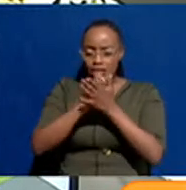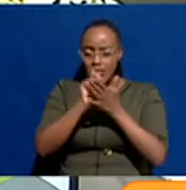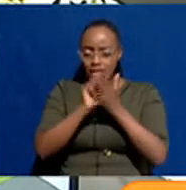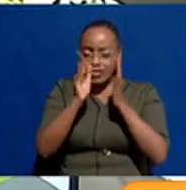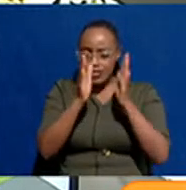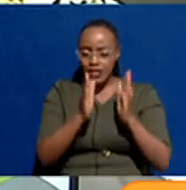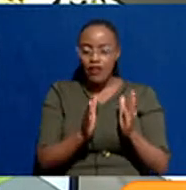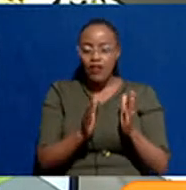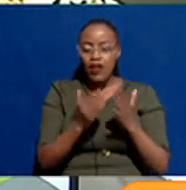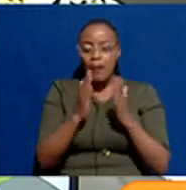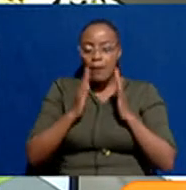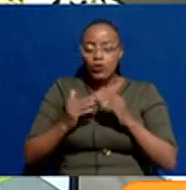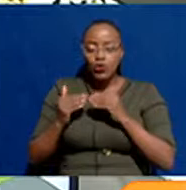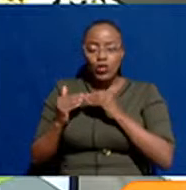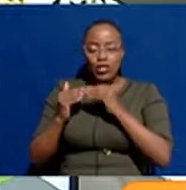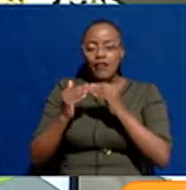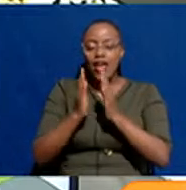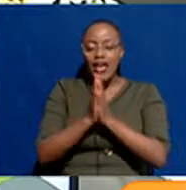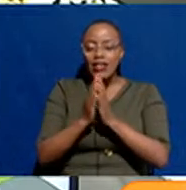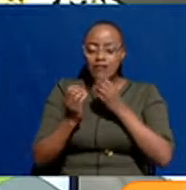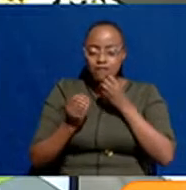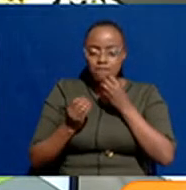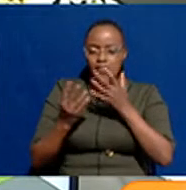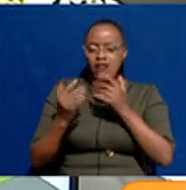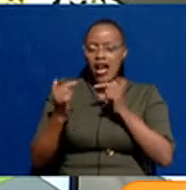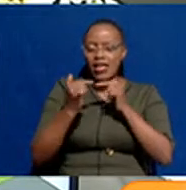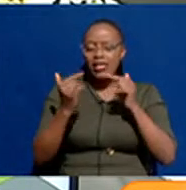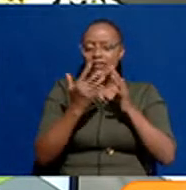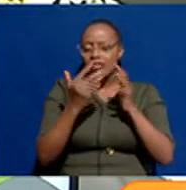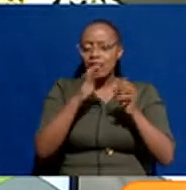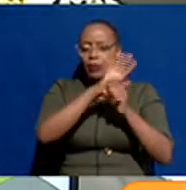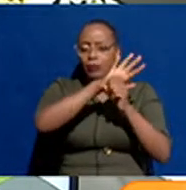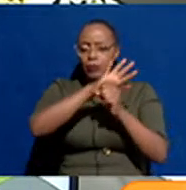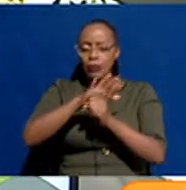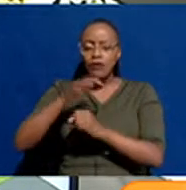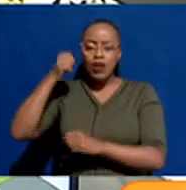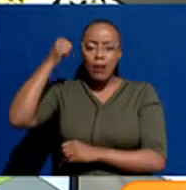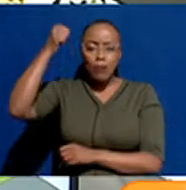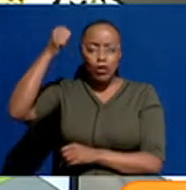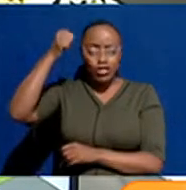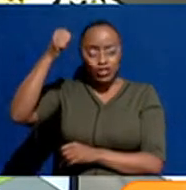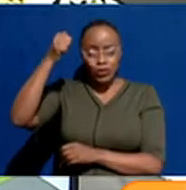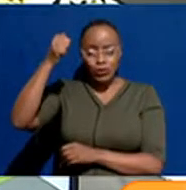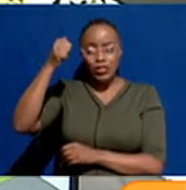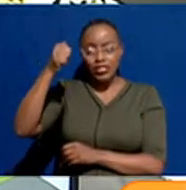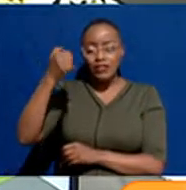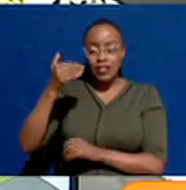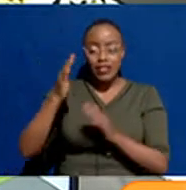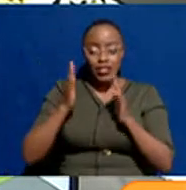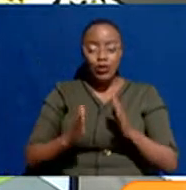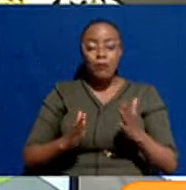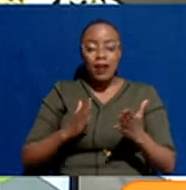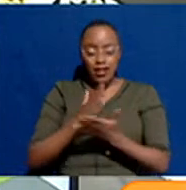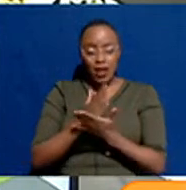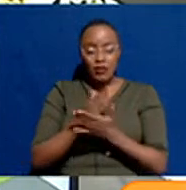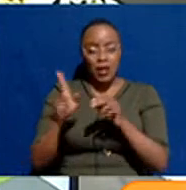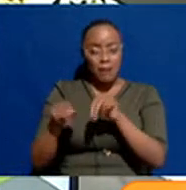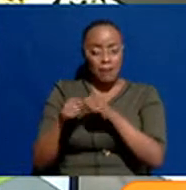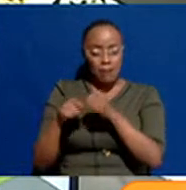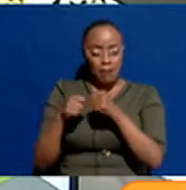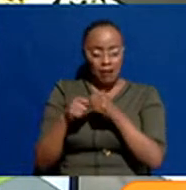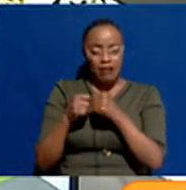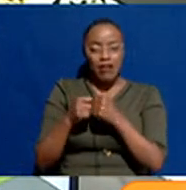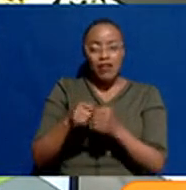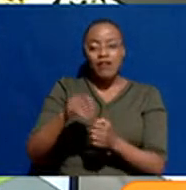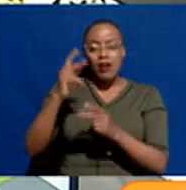a trailblazer who dared speak out against oppressive political regimes and human rights abuses. Professor Mishere